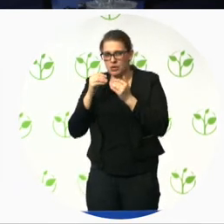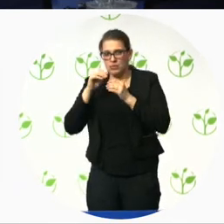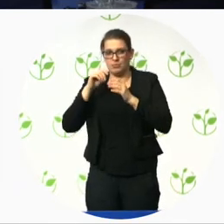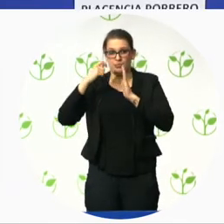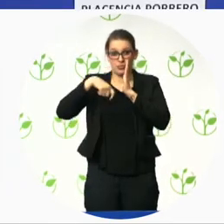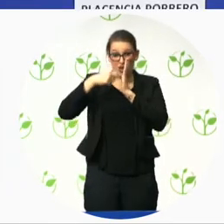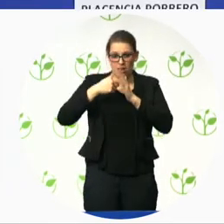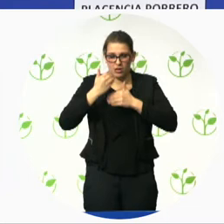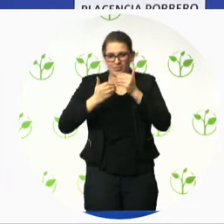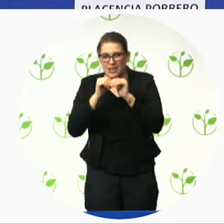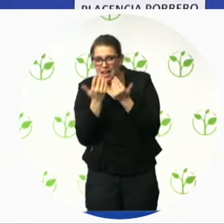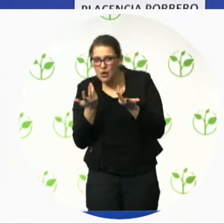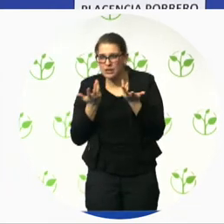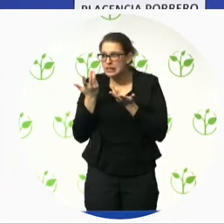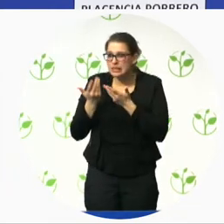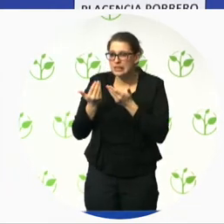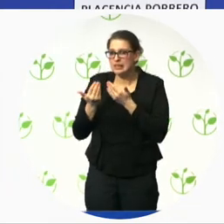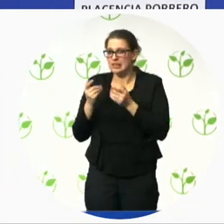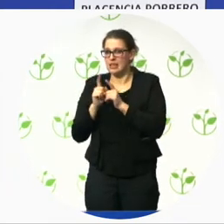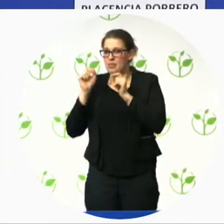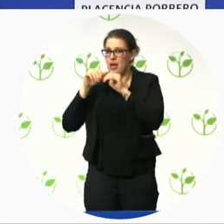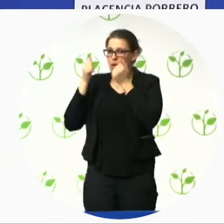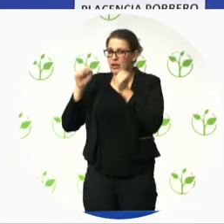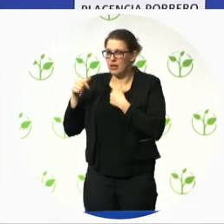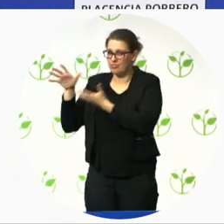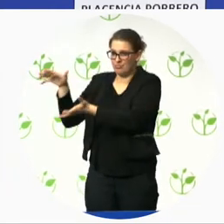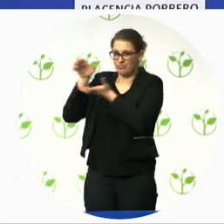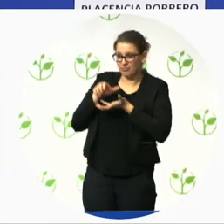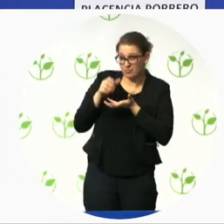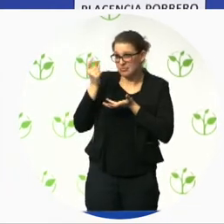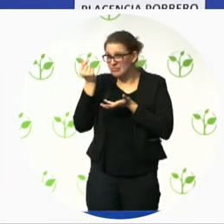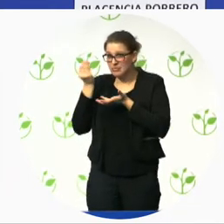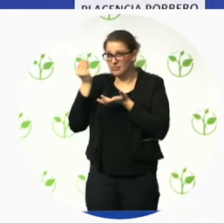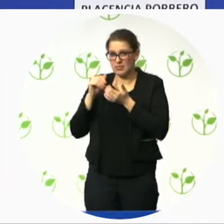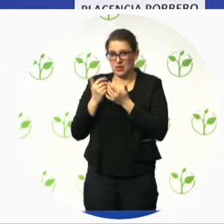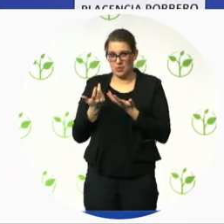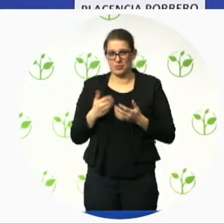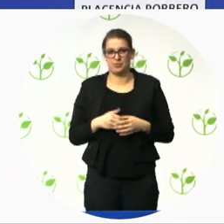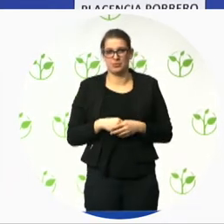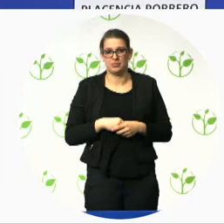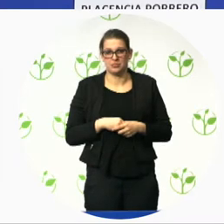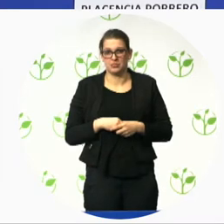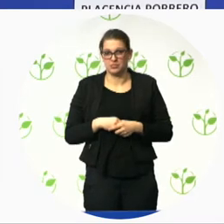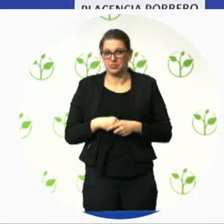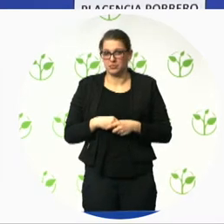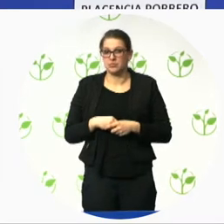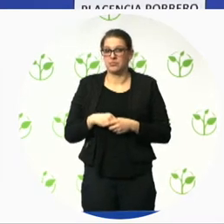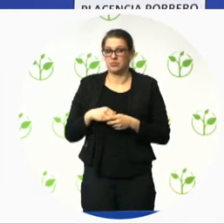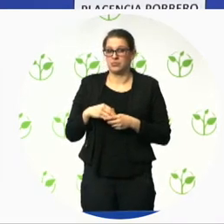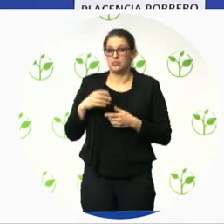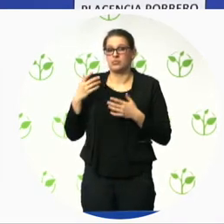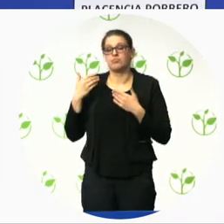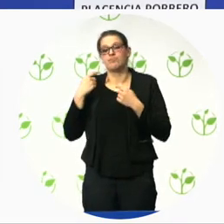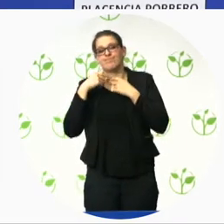Klaus I think you have an interesting challenge to say what's the difference between legislation